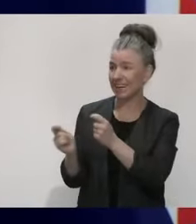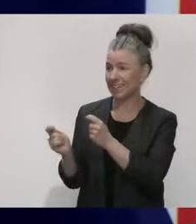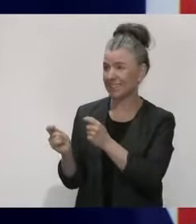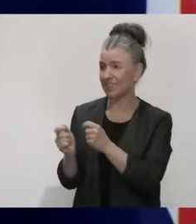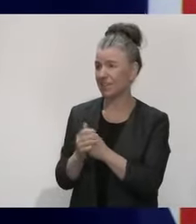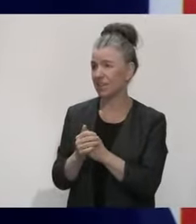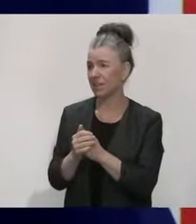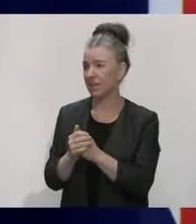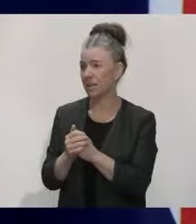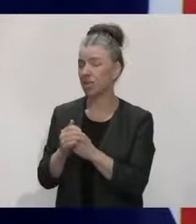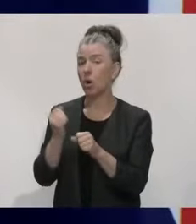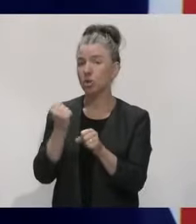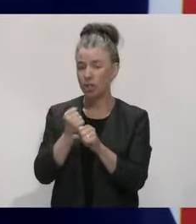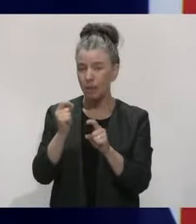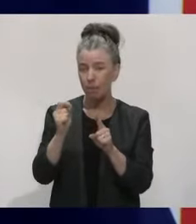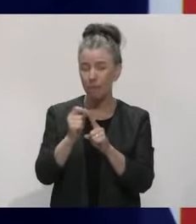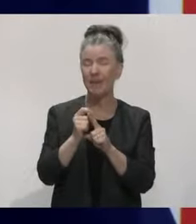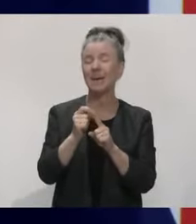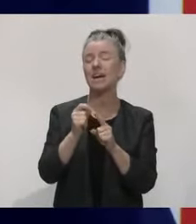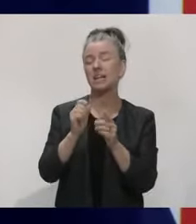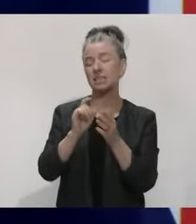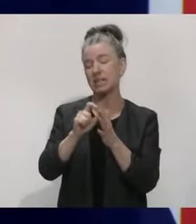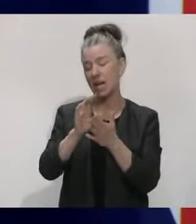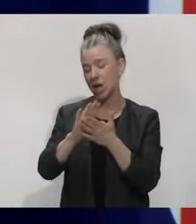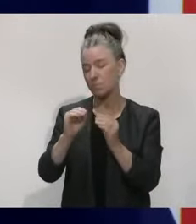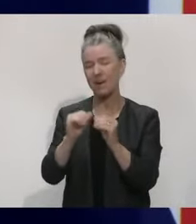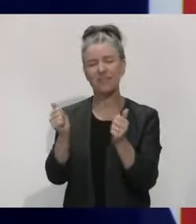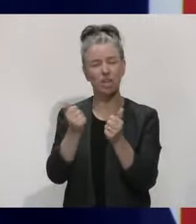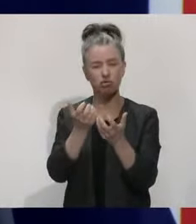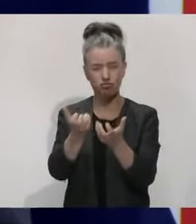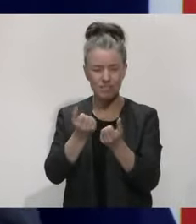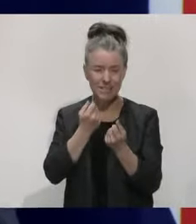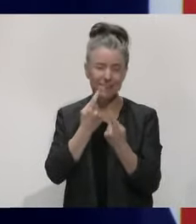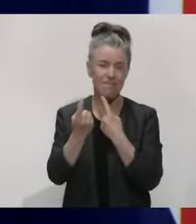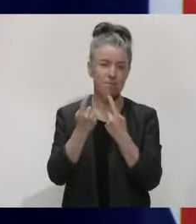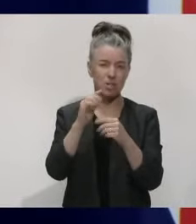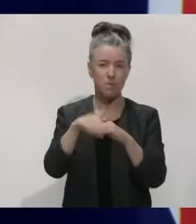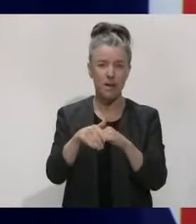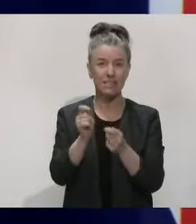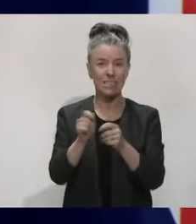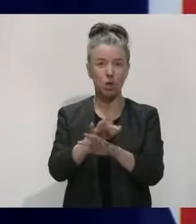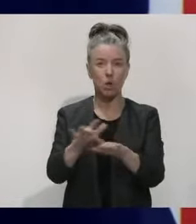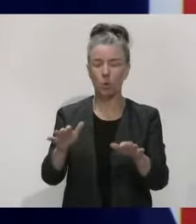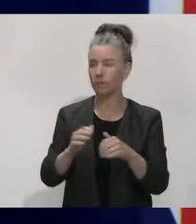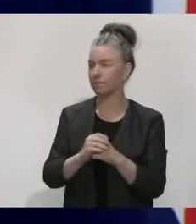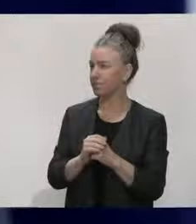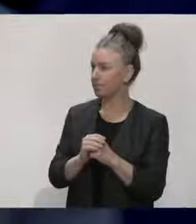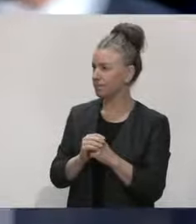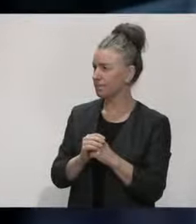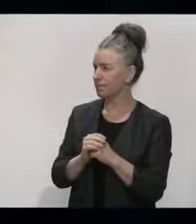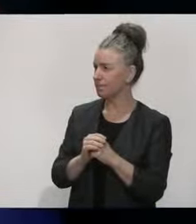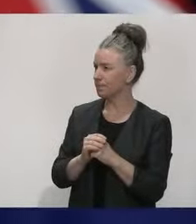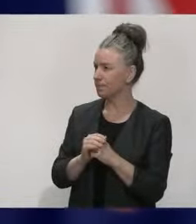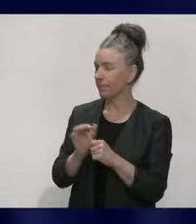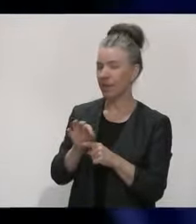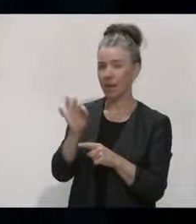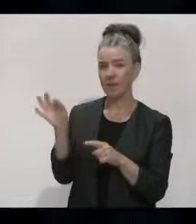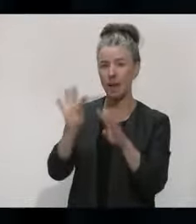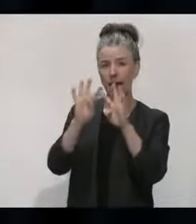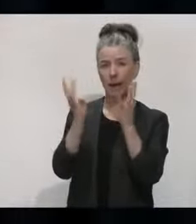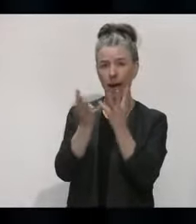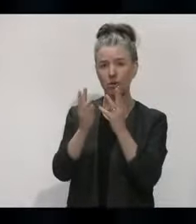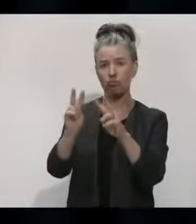tests in general practice and also in CBACS. I'll come to you in a minute. We'll come up the back and then... When's Cabinet re-looking at the alert levels, and when will the